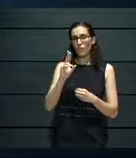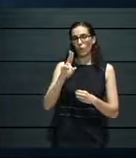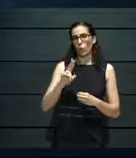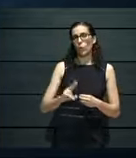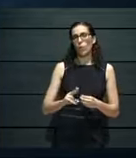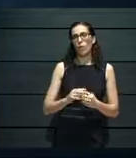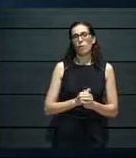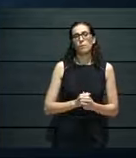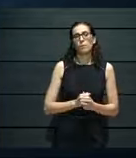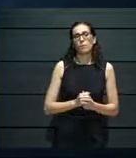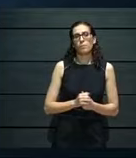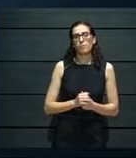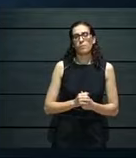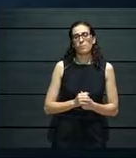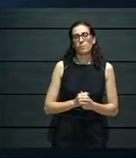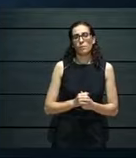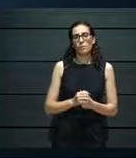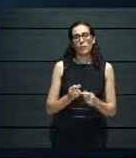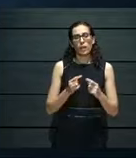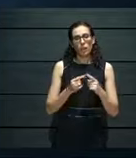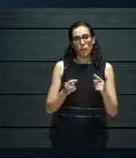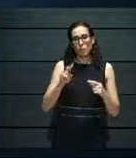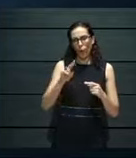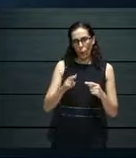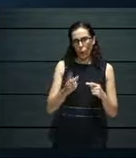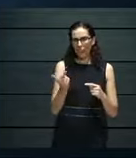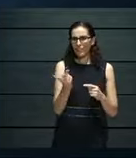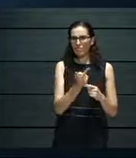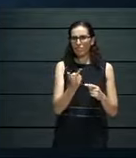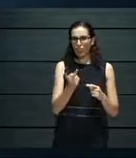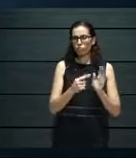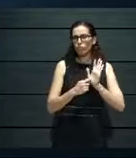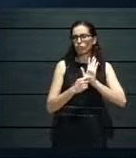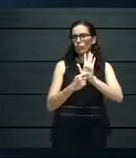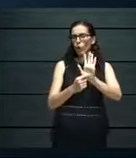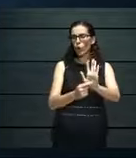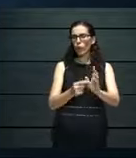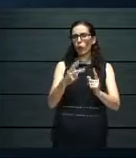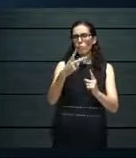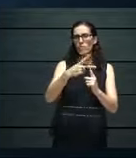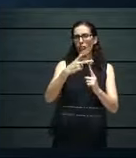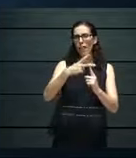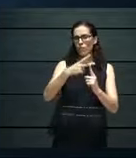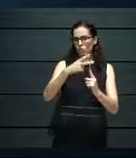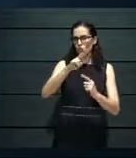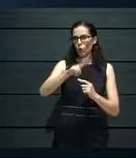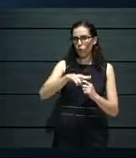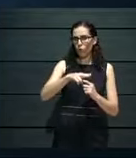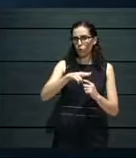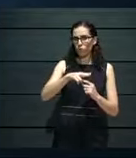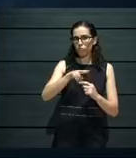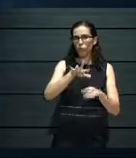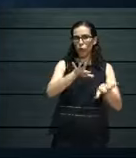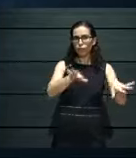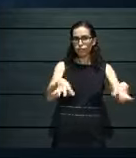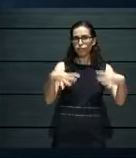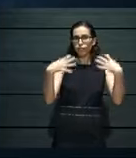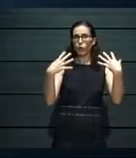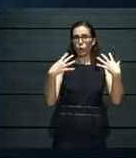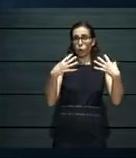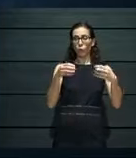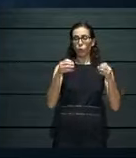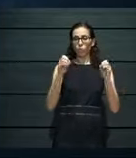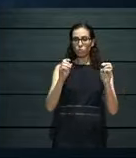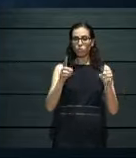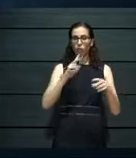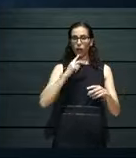But both productions were aired on TV, and we got the first reactions from our audiences. And this,